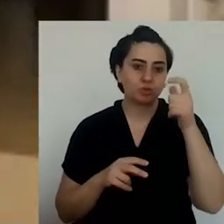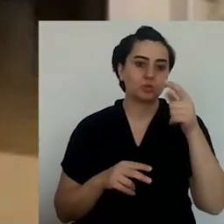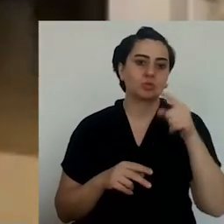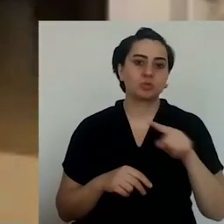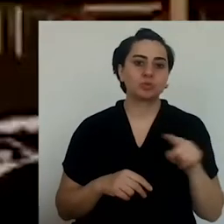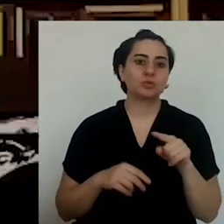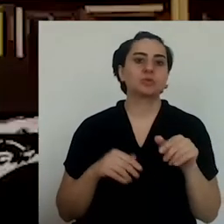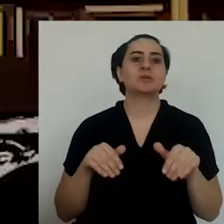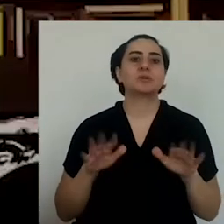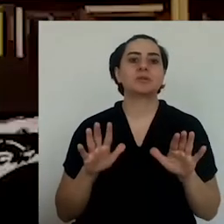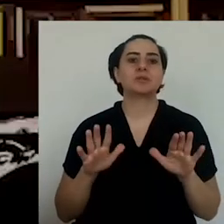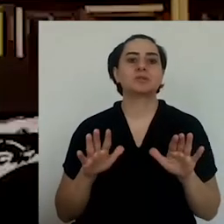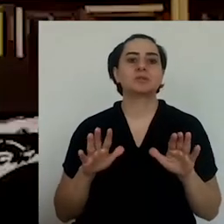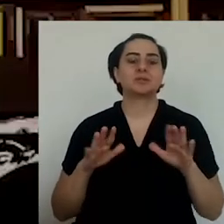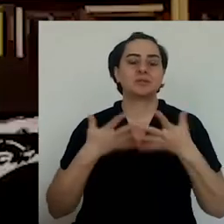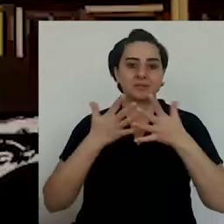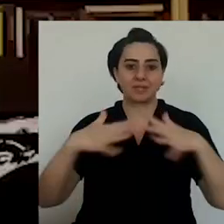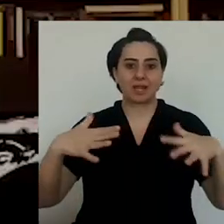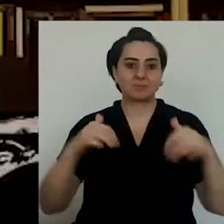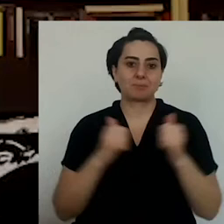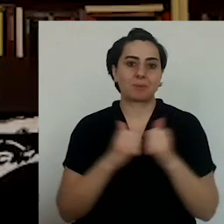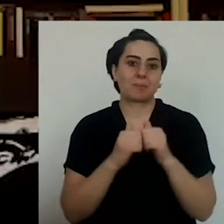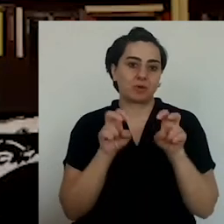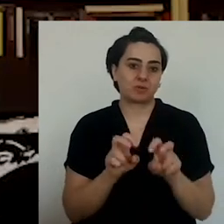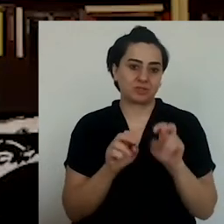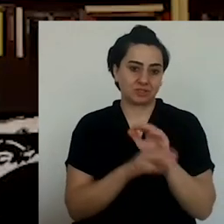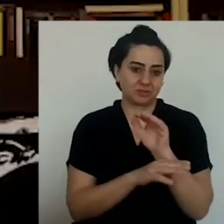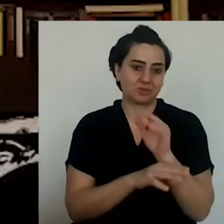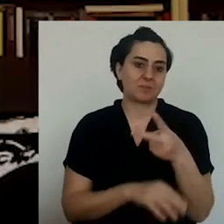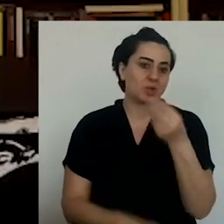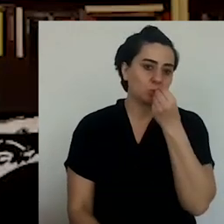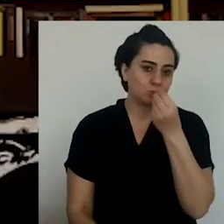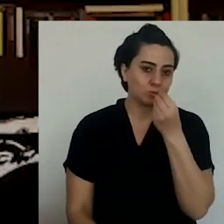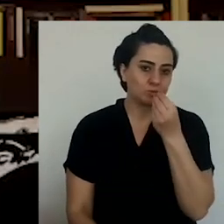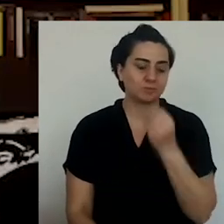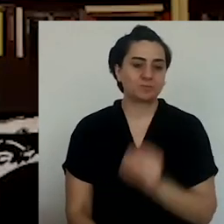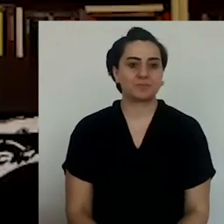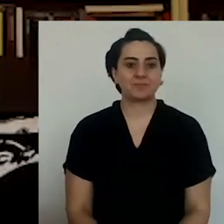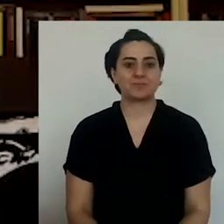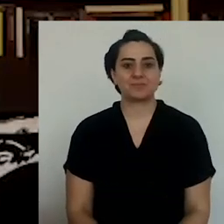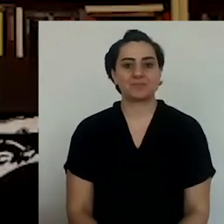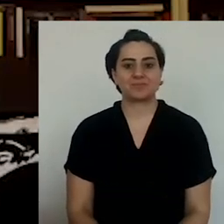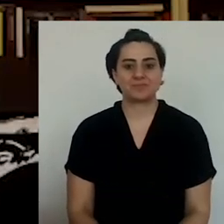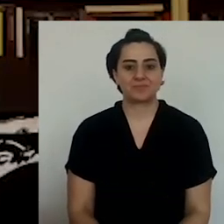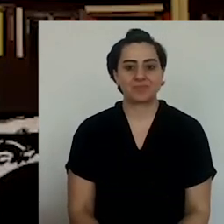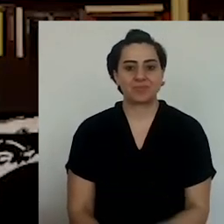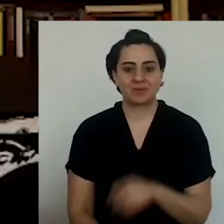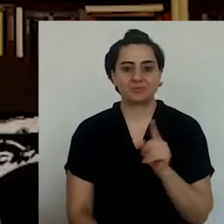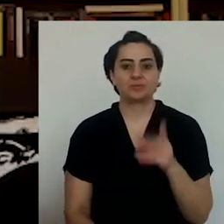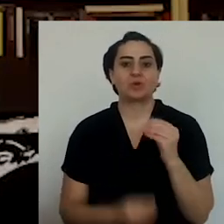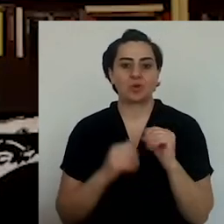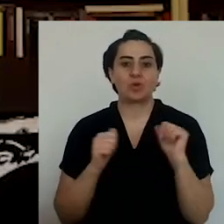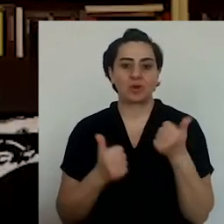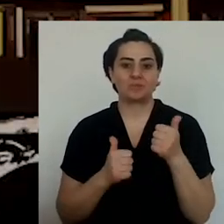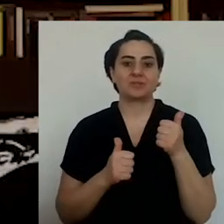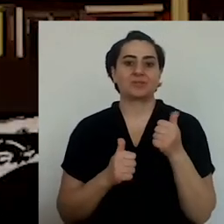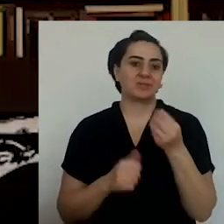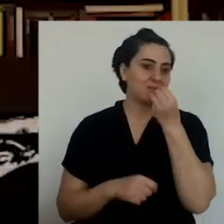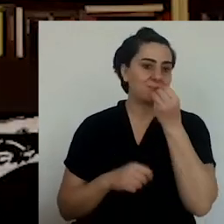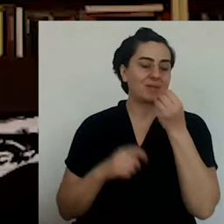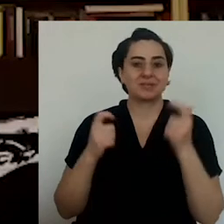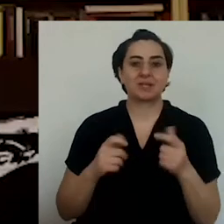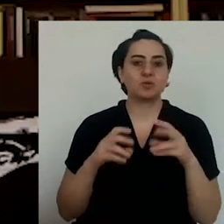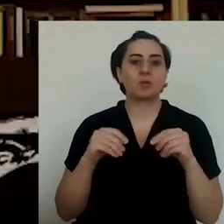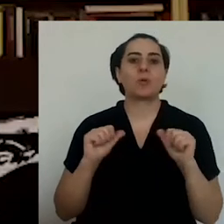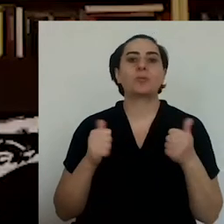And this has nothing to do with being an Armenian, Greek, Kurdish, or Turkish. If you live by the seaside, then you just